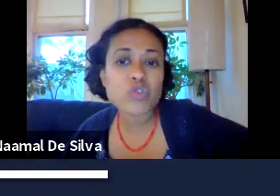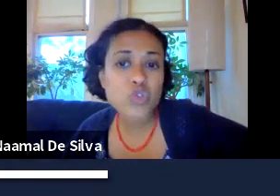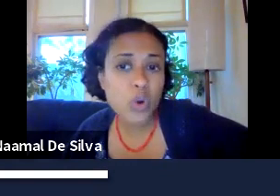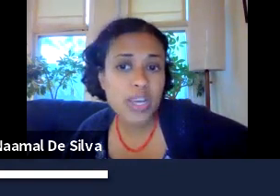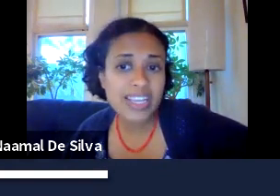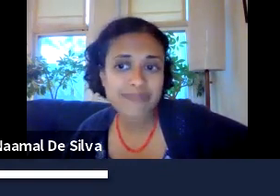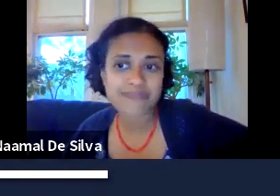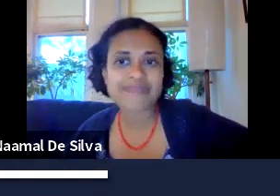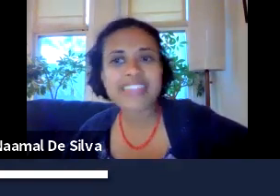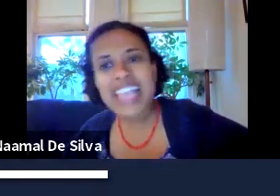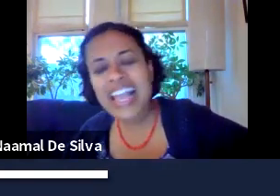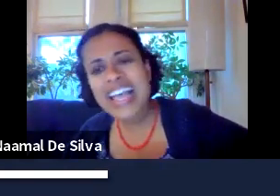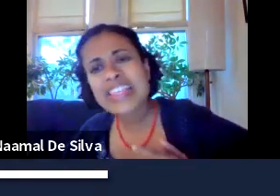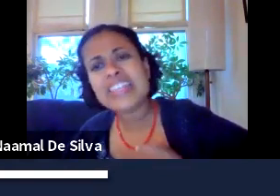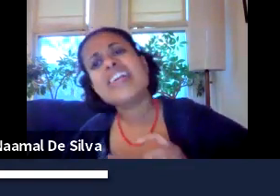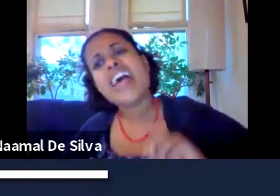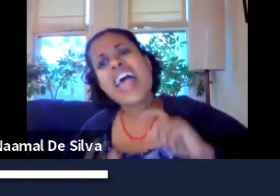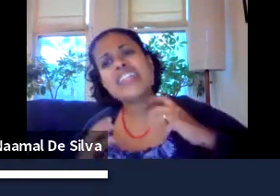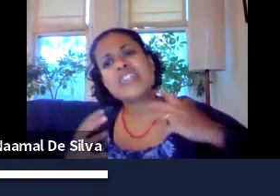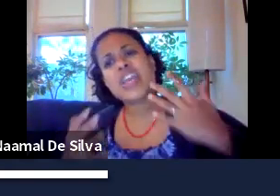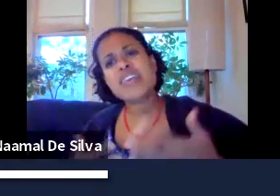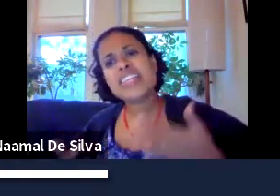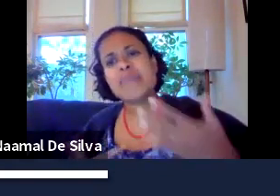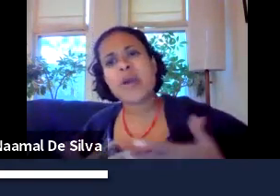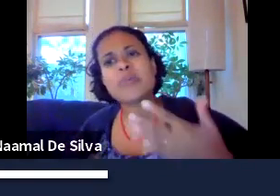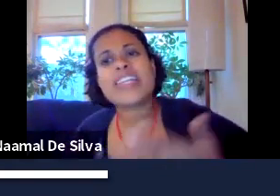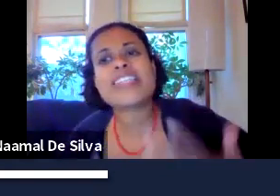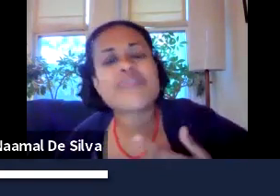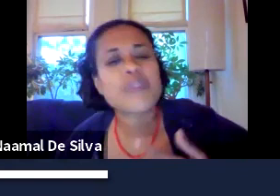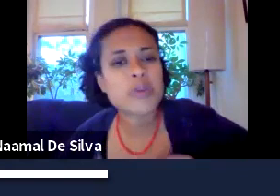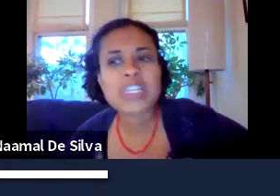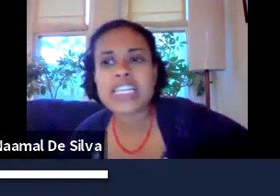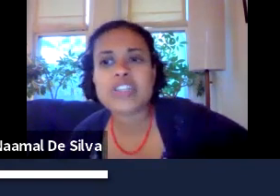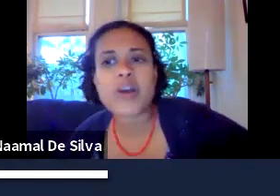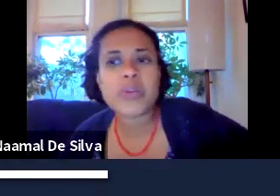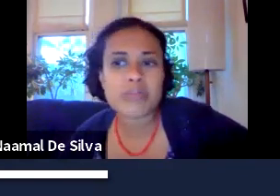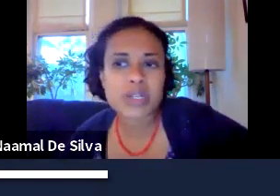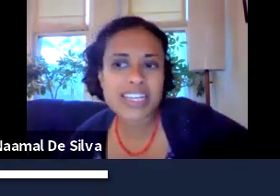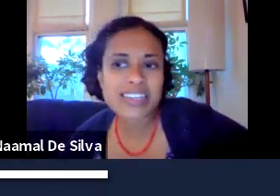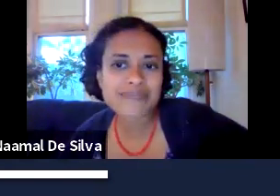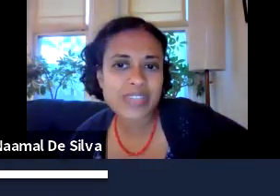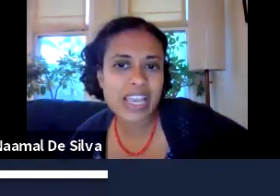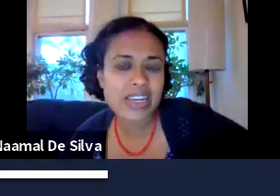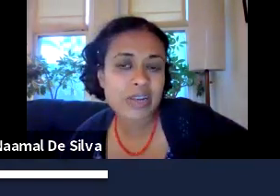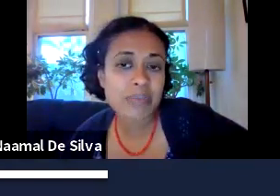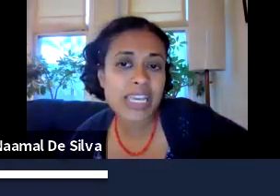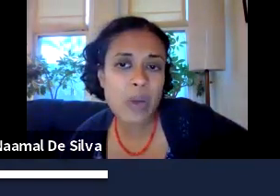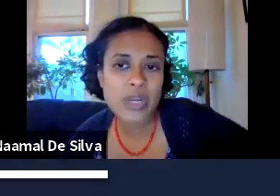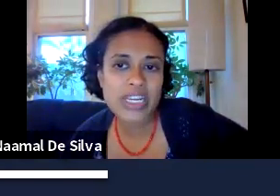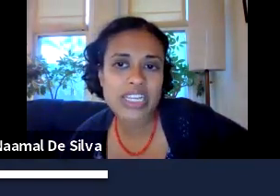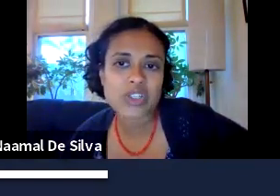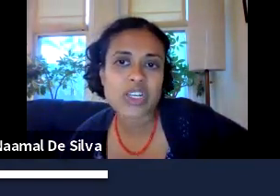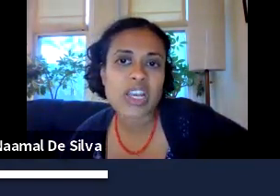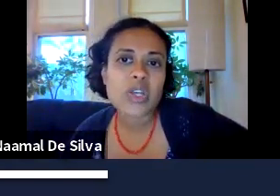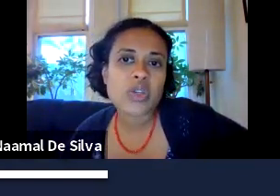bringing joy and sharing the empowerment and sense of community that she found in birding and